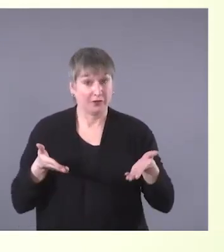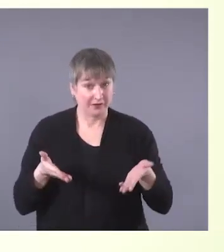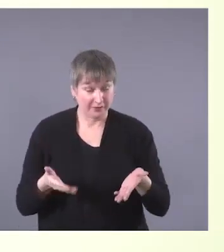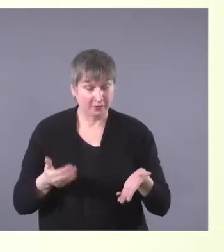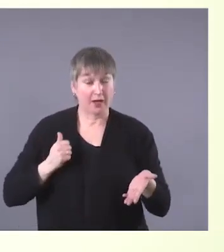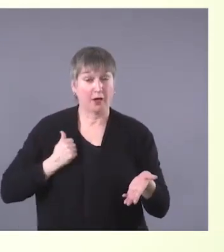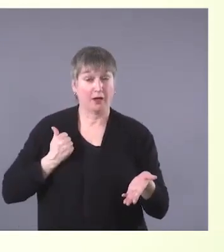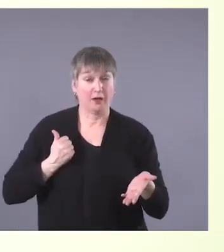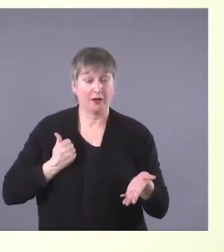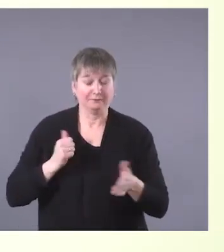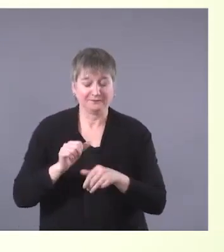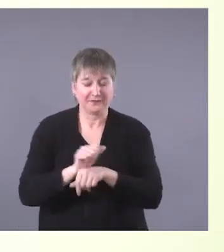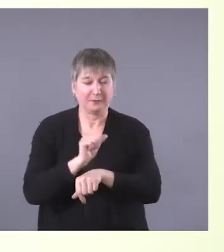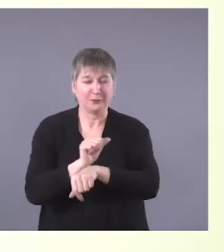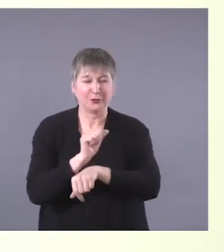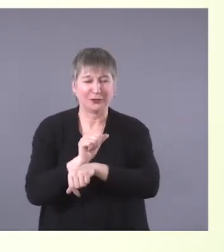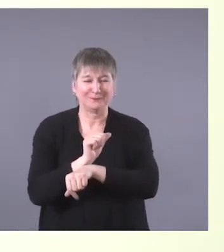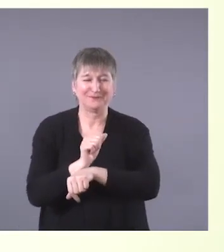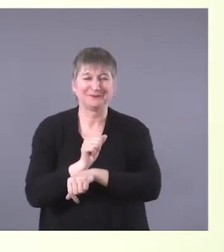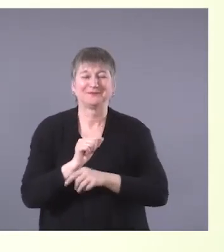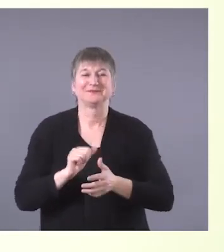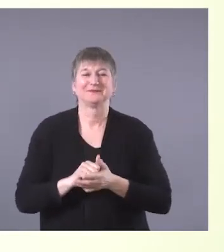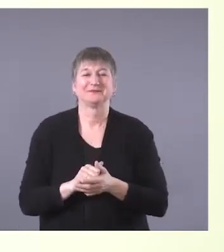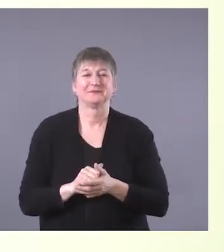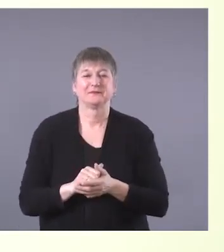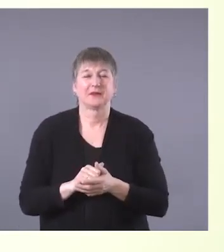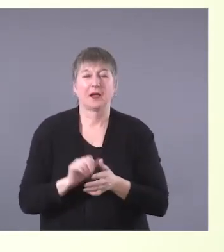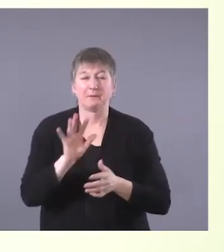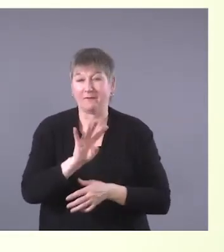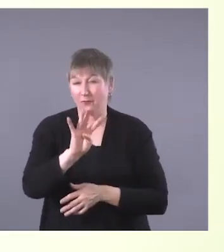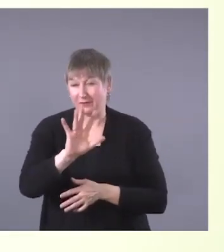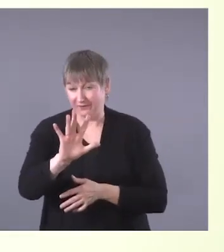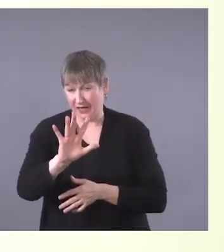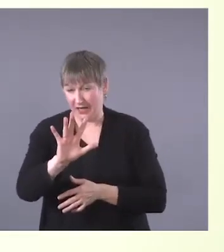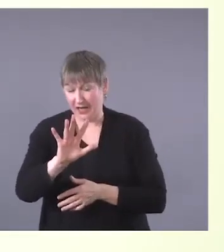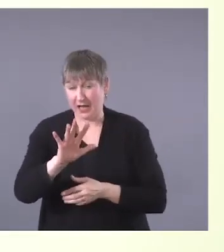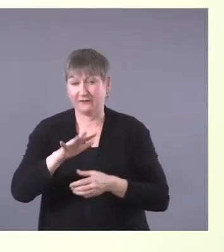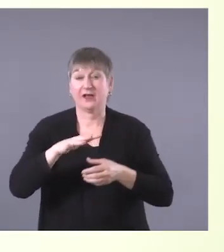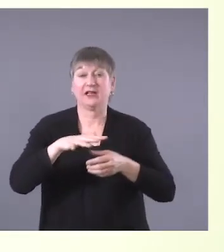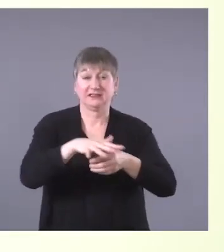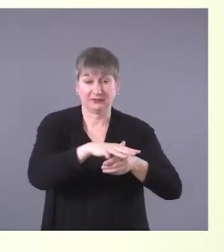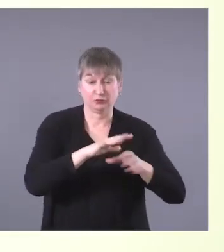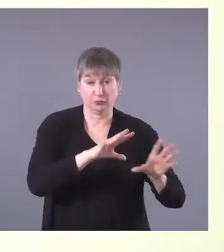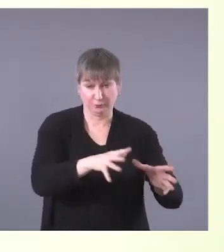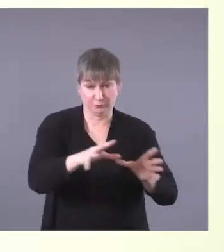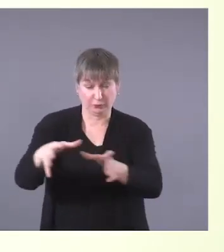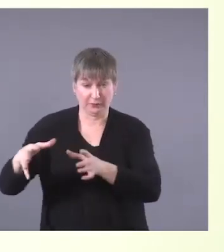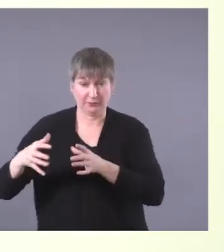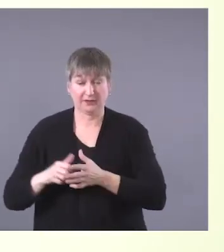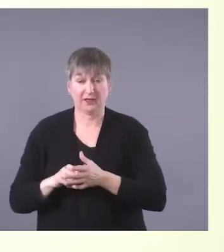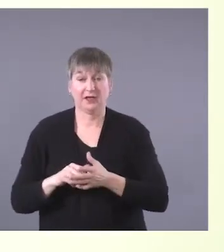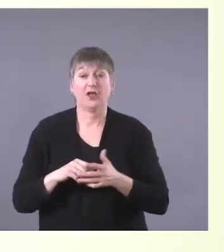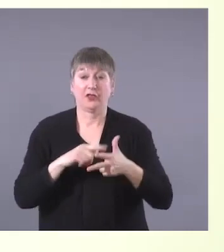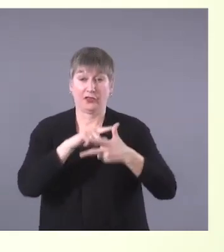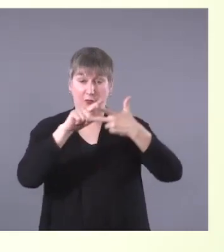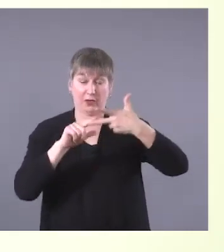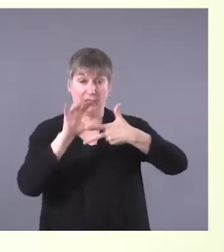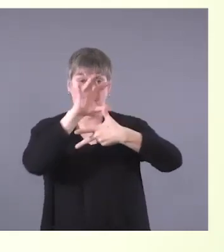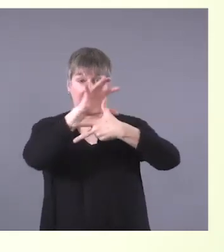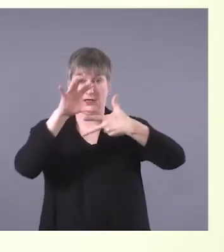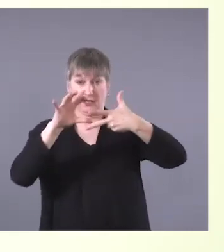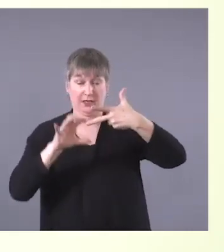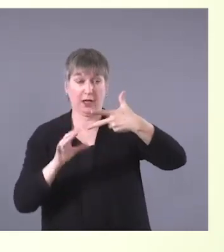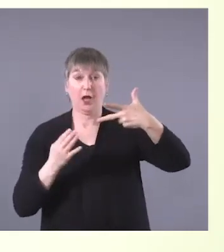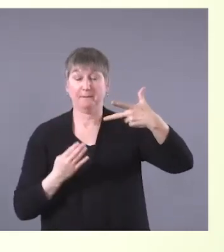there's approximately 45 nations in three treaty areas. So Treaty 6 is the blue area in Southern